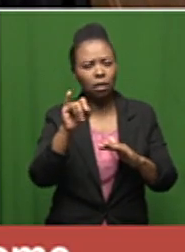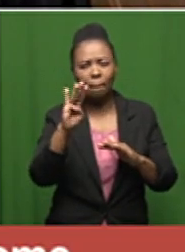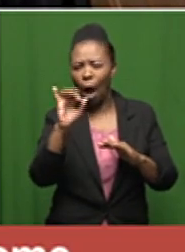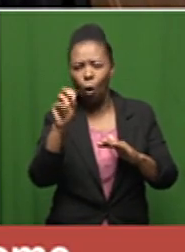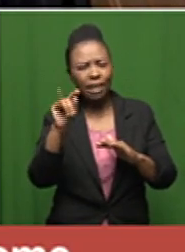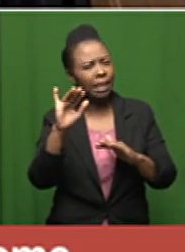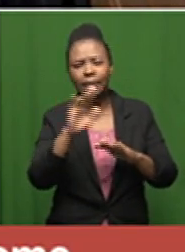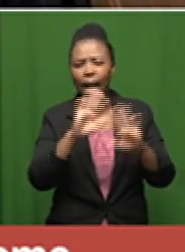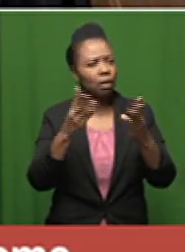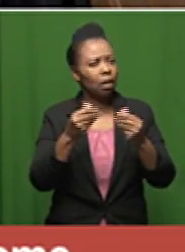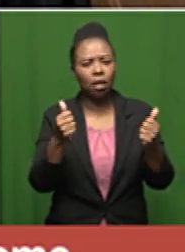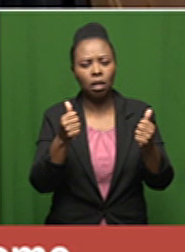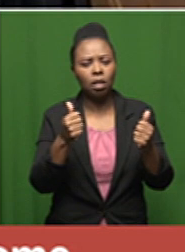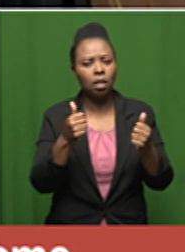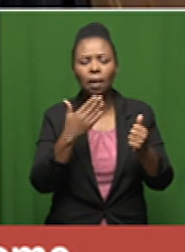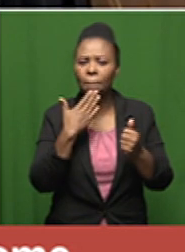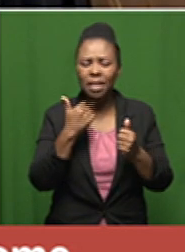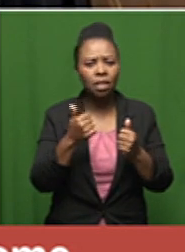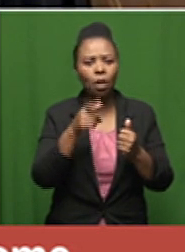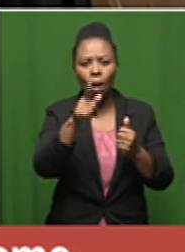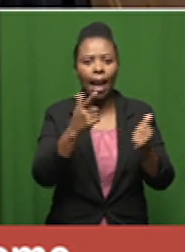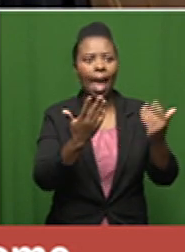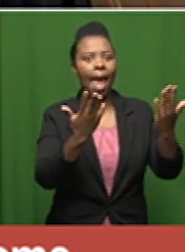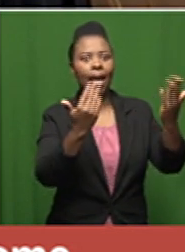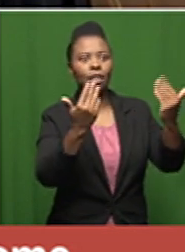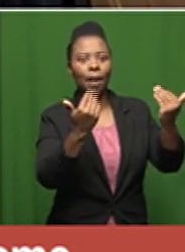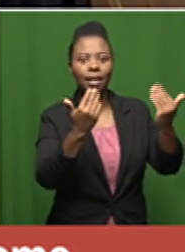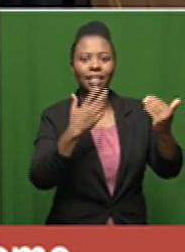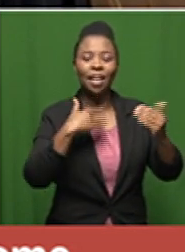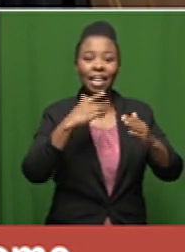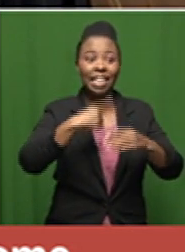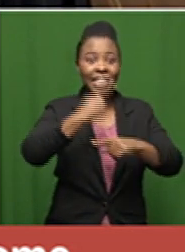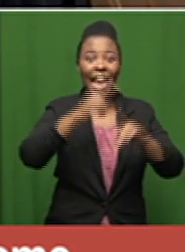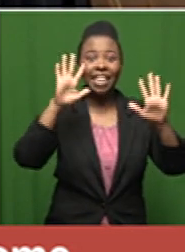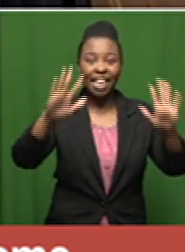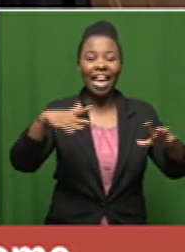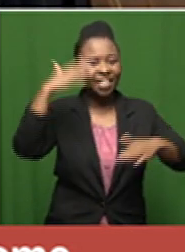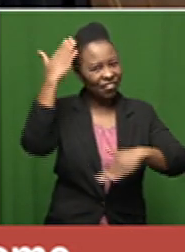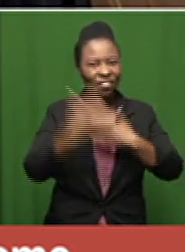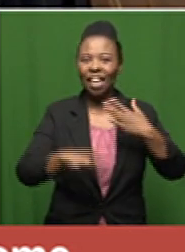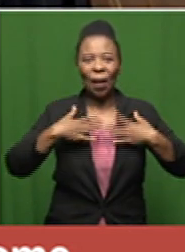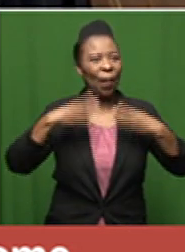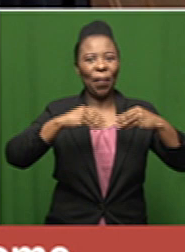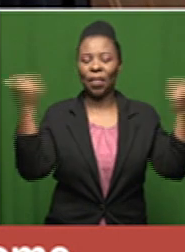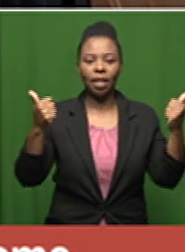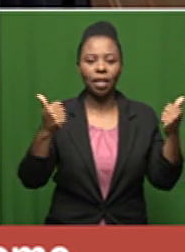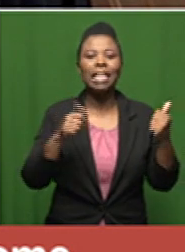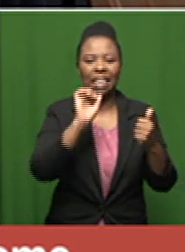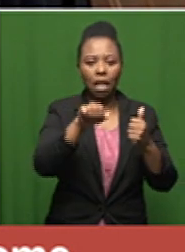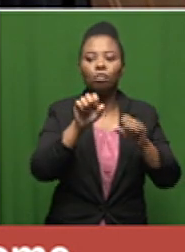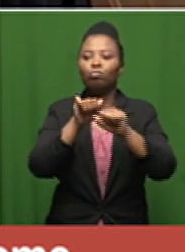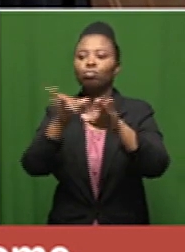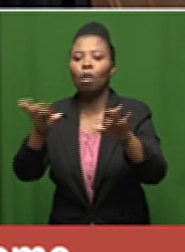tremendously so please don't have the expectation that by day 10 i'm going to be better that just means you can't pass it on but you may still have